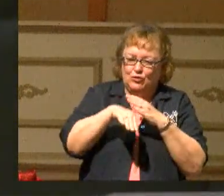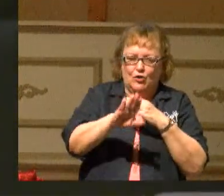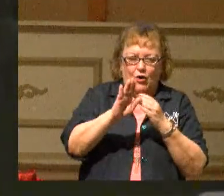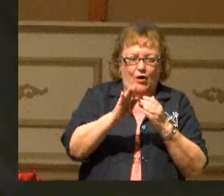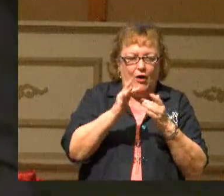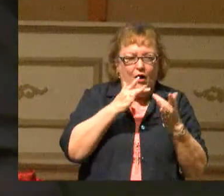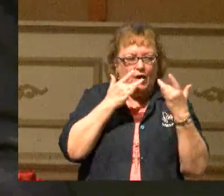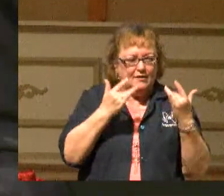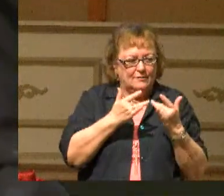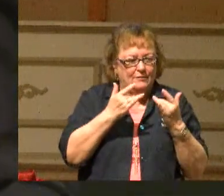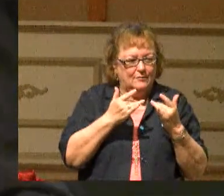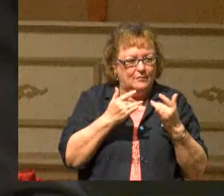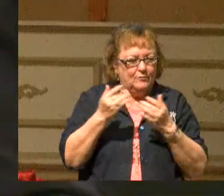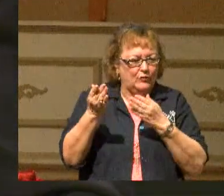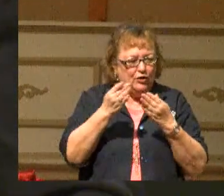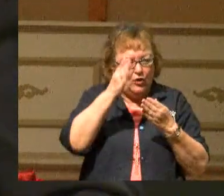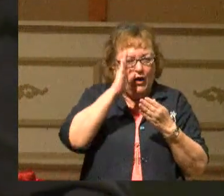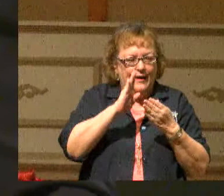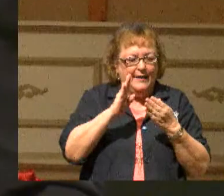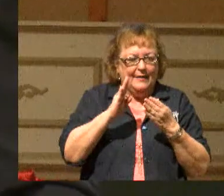It'll bring God's direction.